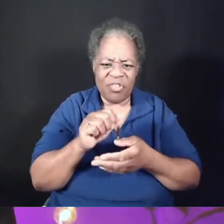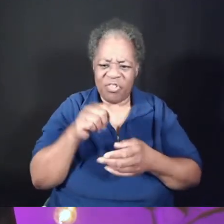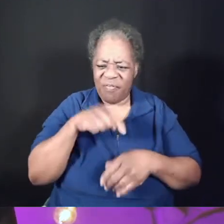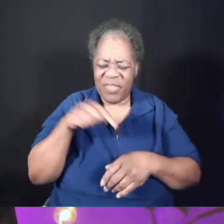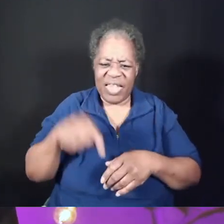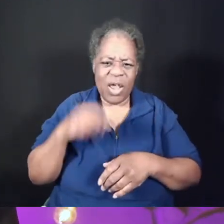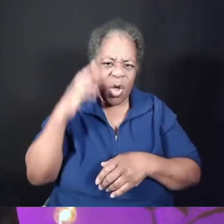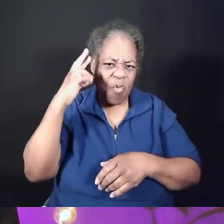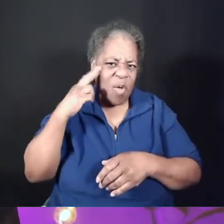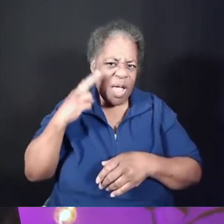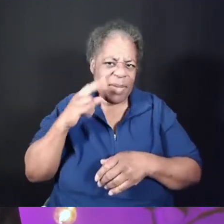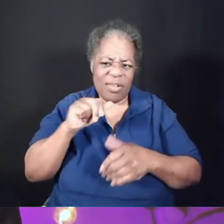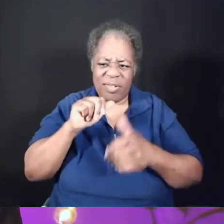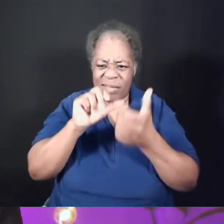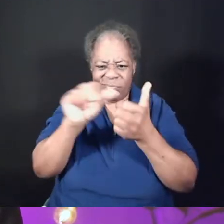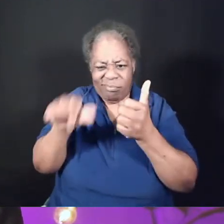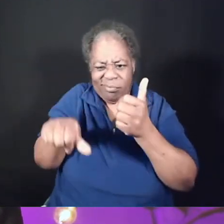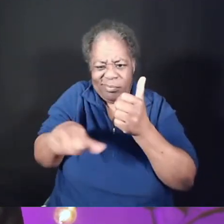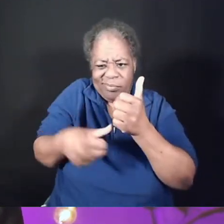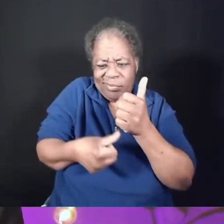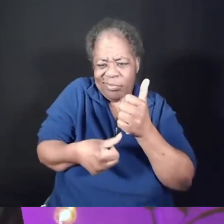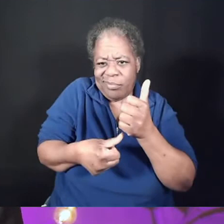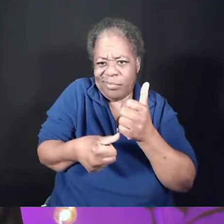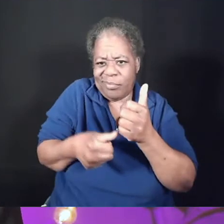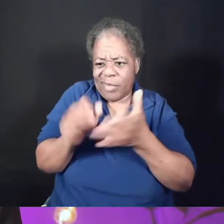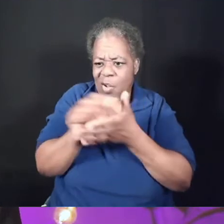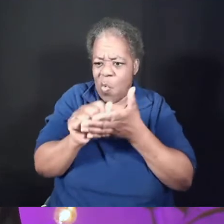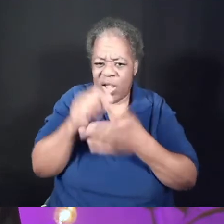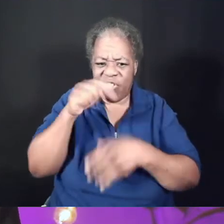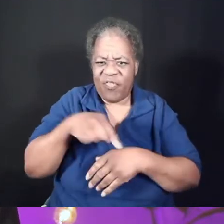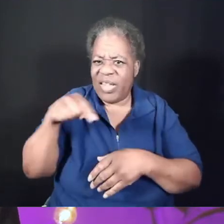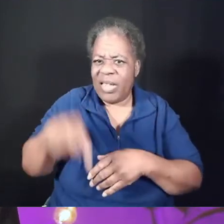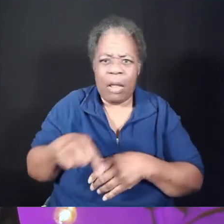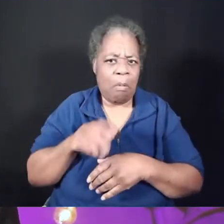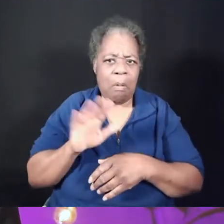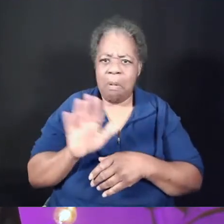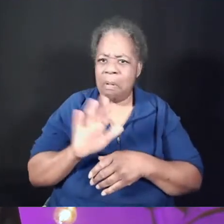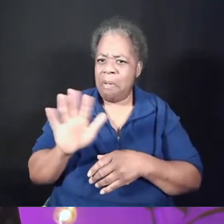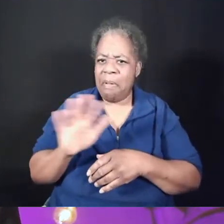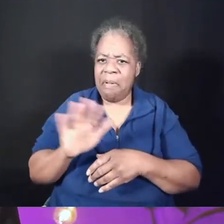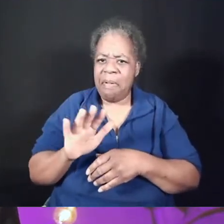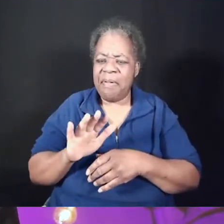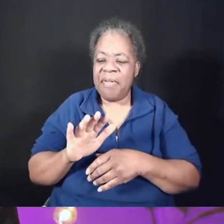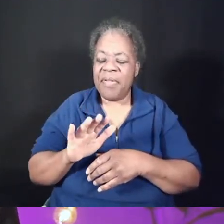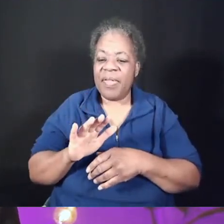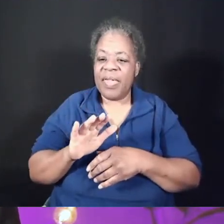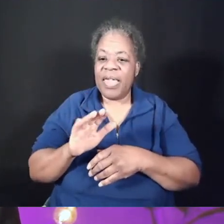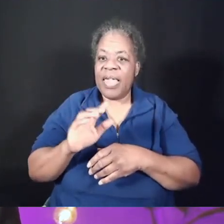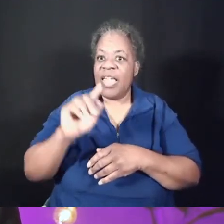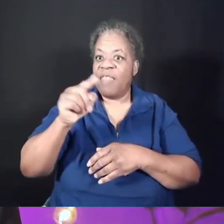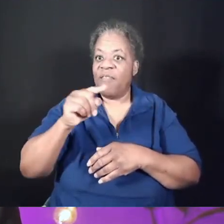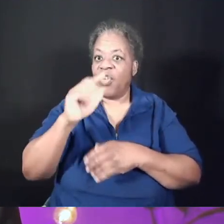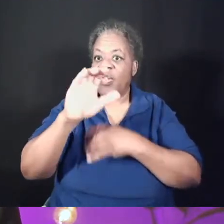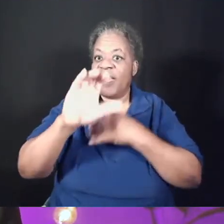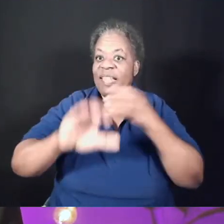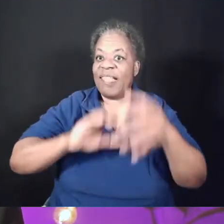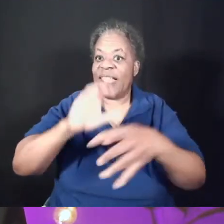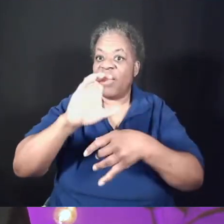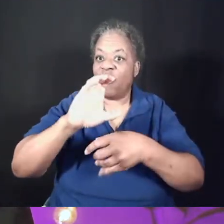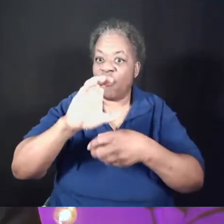himself to foot washing. Keep in mind that in the first century, in Jewish culture, a Jewish man does not even run.